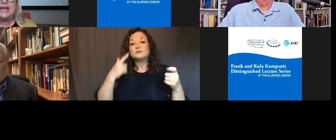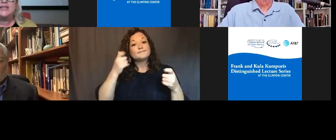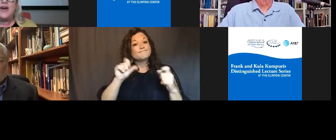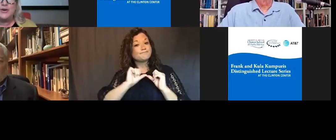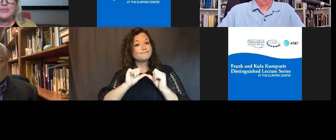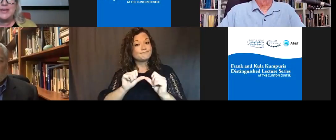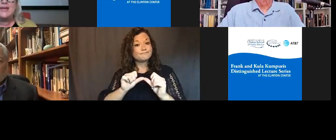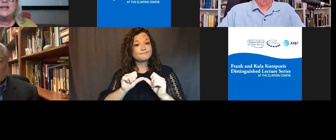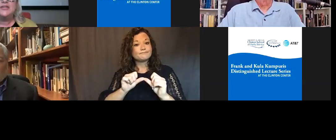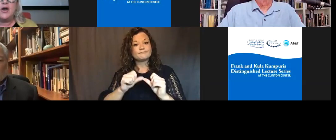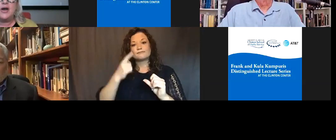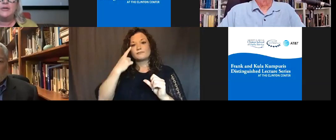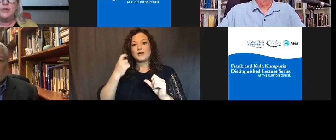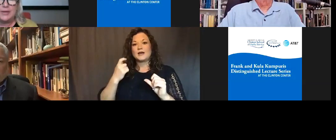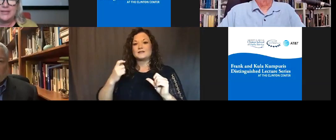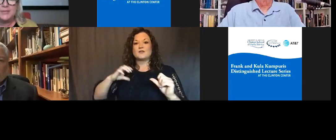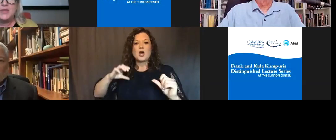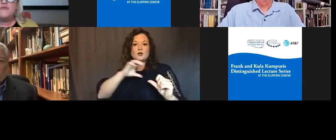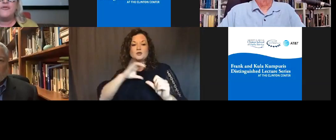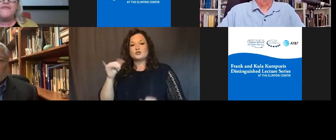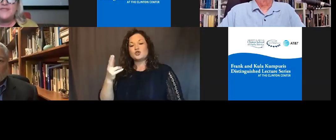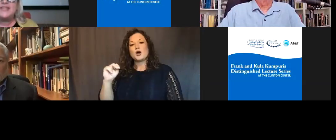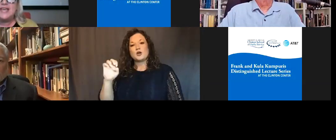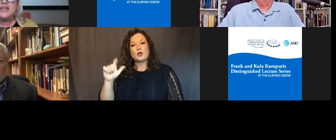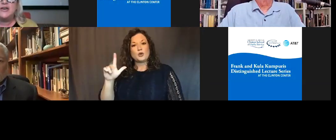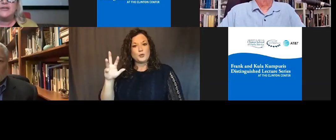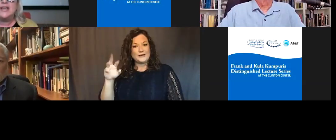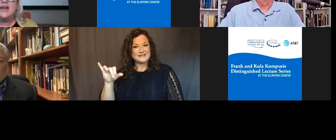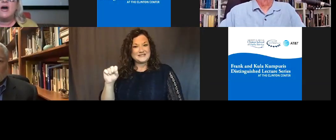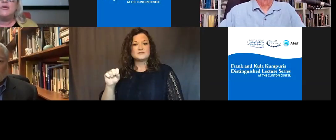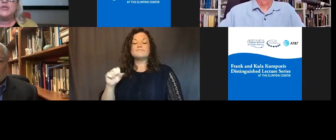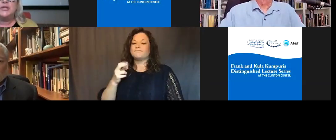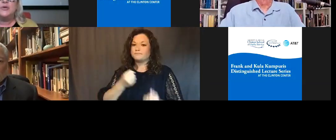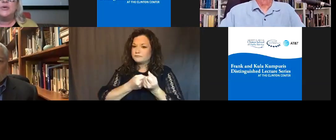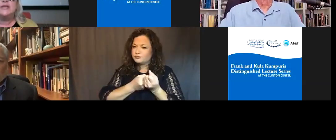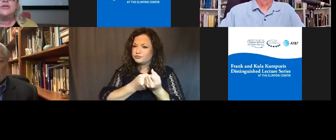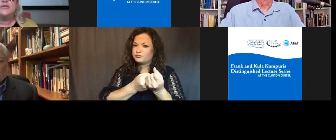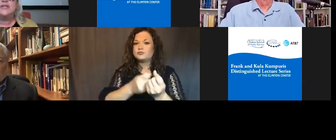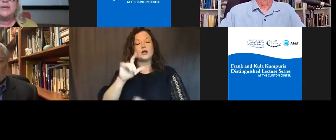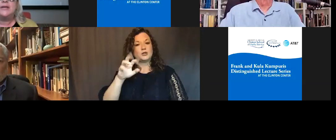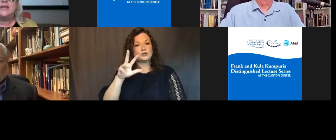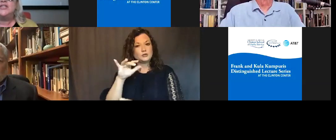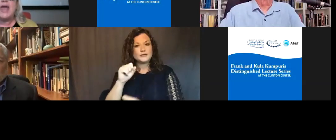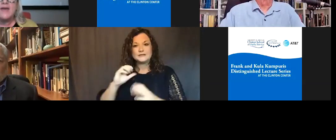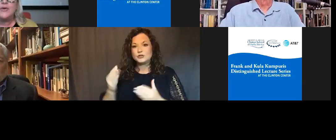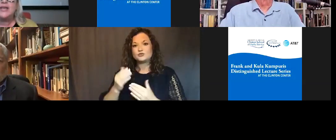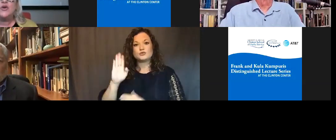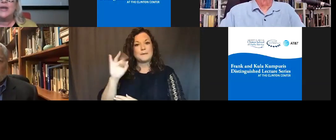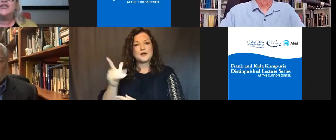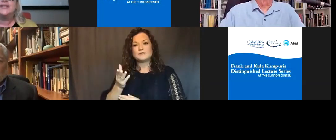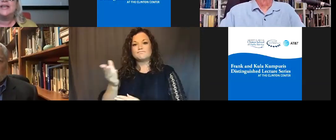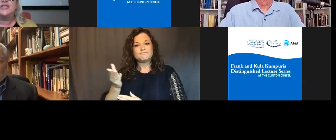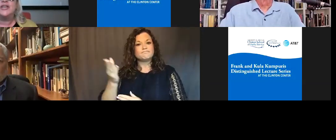the late Congressman John Lewis. For 15 years, Congressman Lewis introduced a bill into every